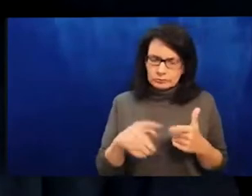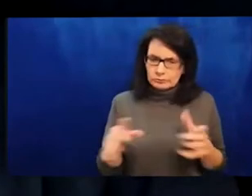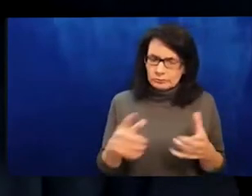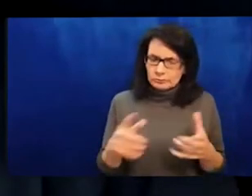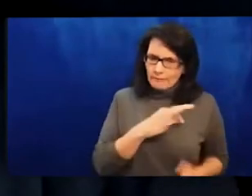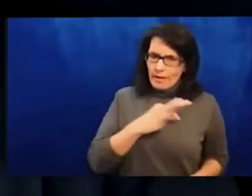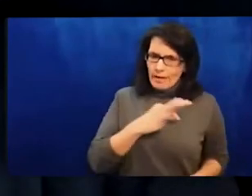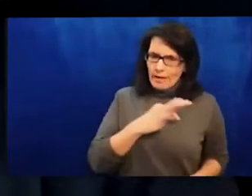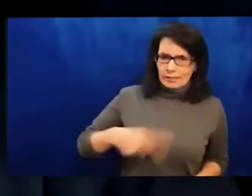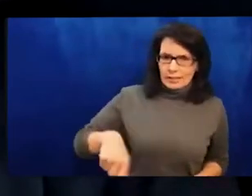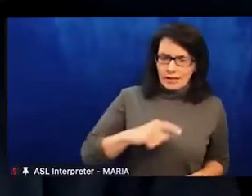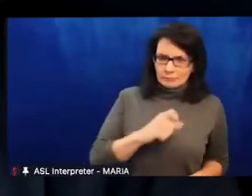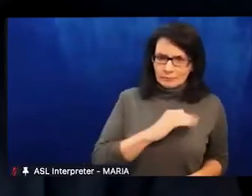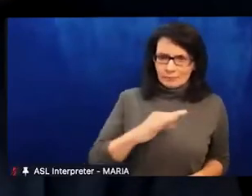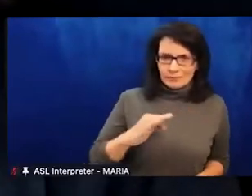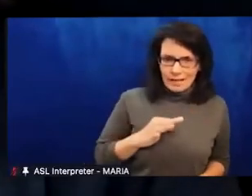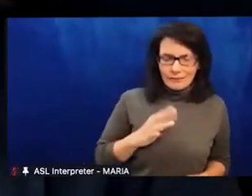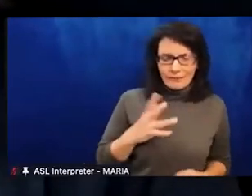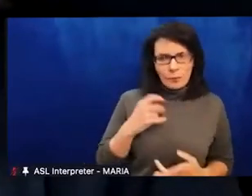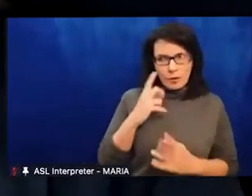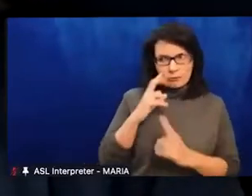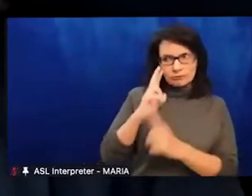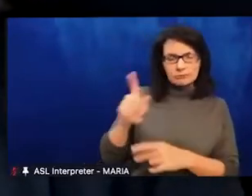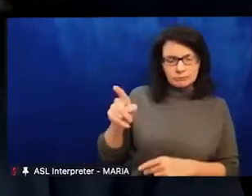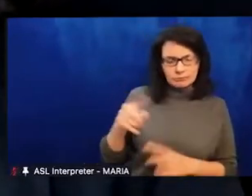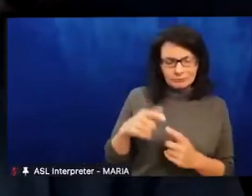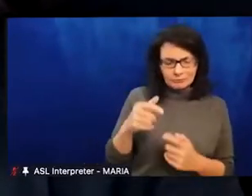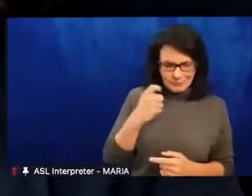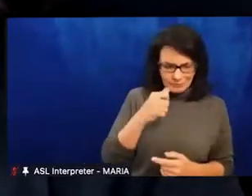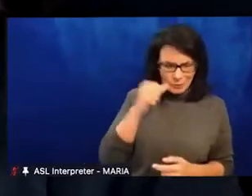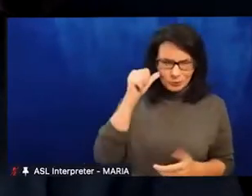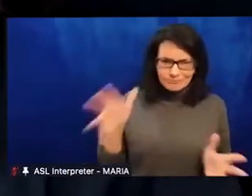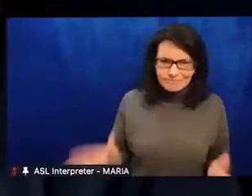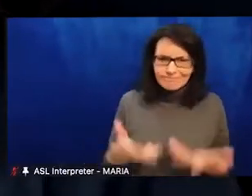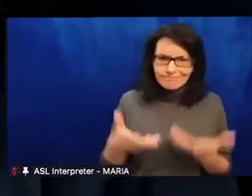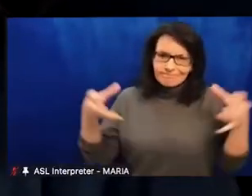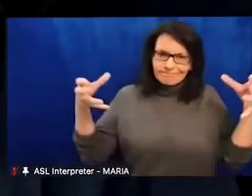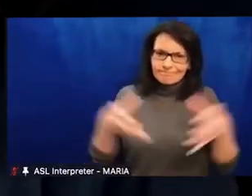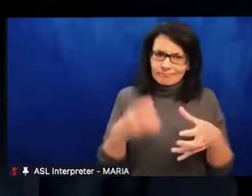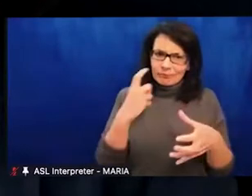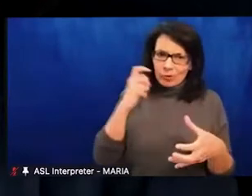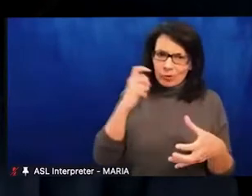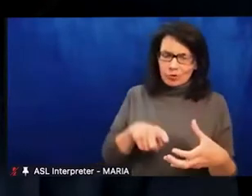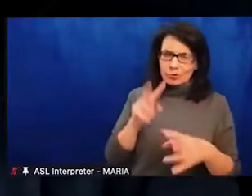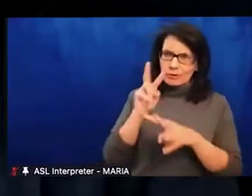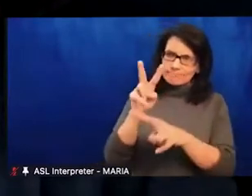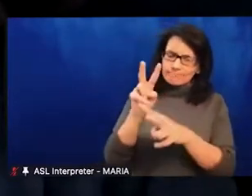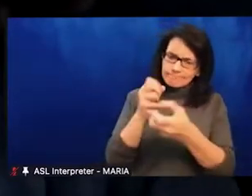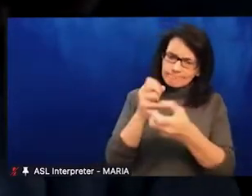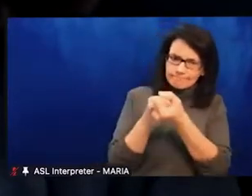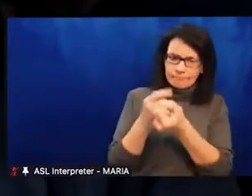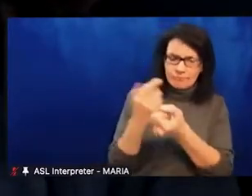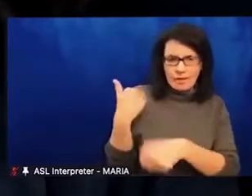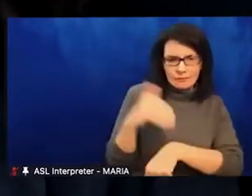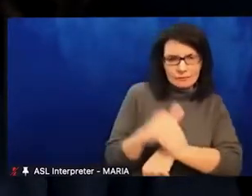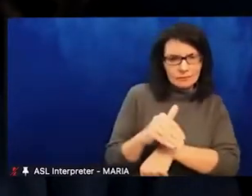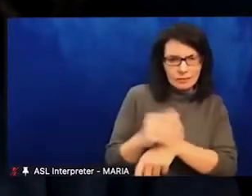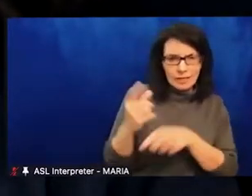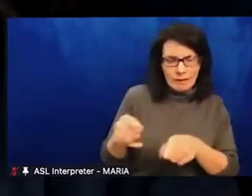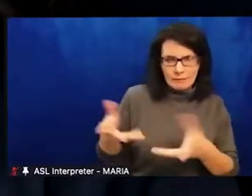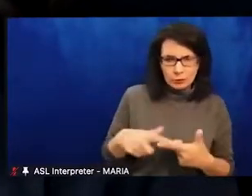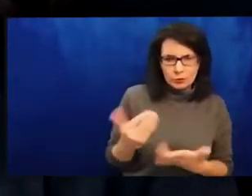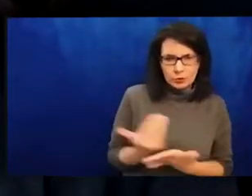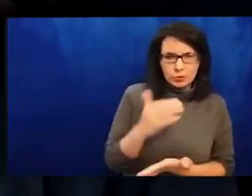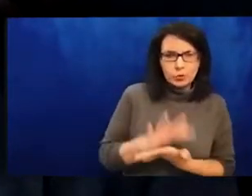lot to teach us about standing in solidarity with exiled scholars, scientists and artists, there's a lot of activism by